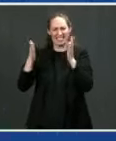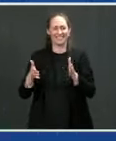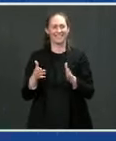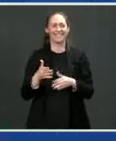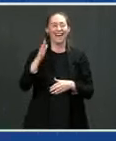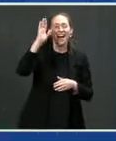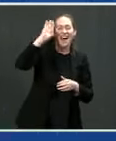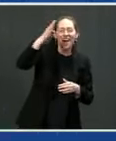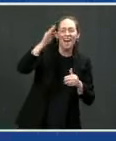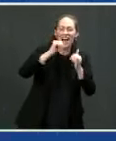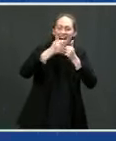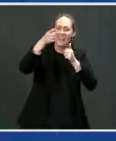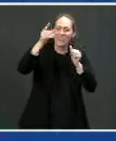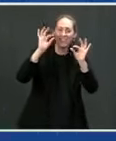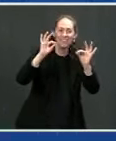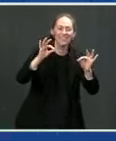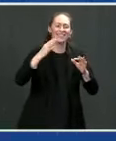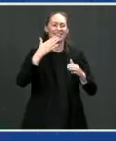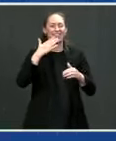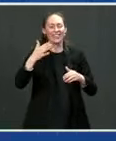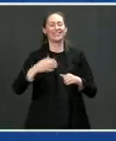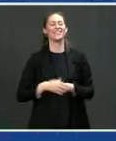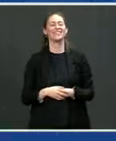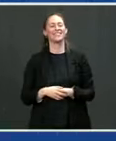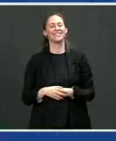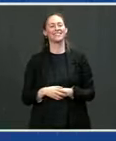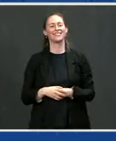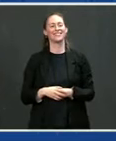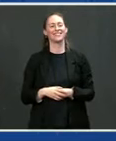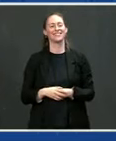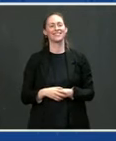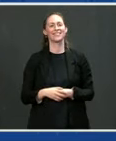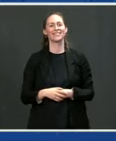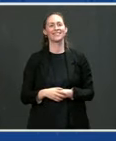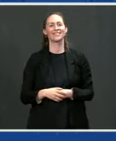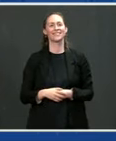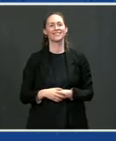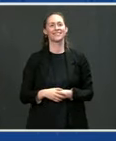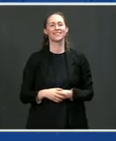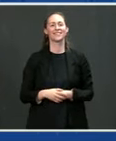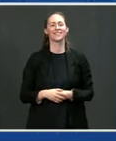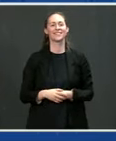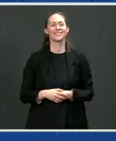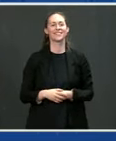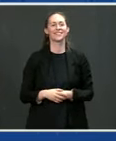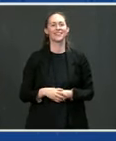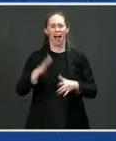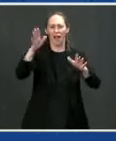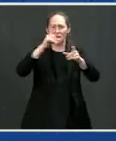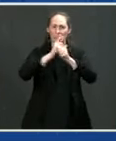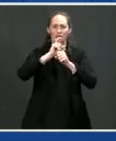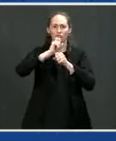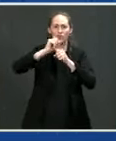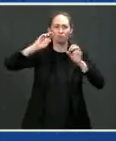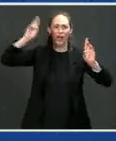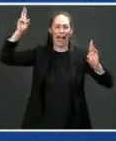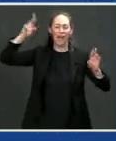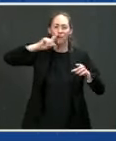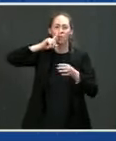President? Now, you're not going to go swinging off that top, are you, with that? No, I hope not. I'm attached really good. Okay. I got you.